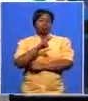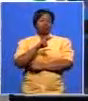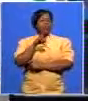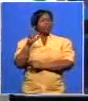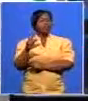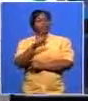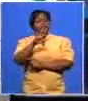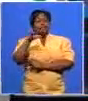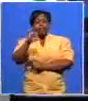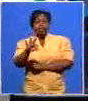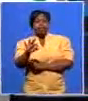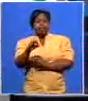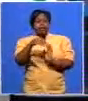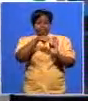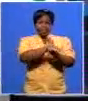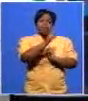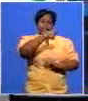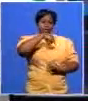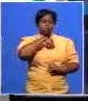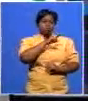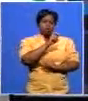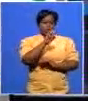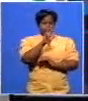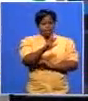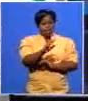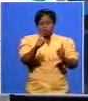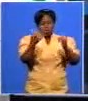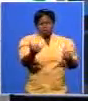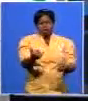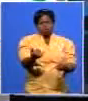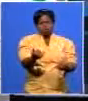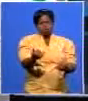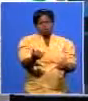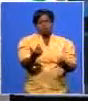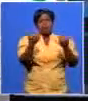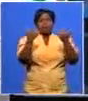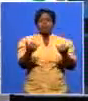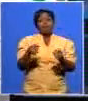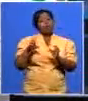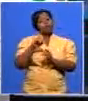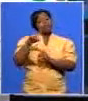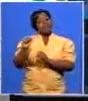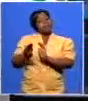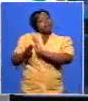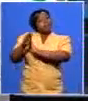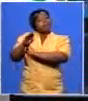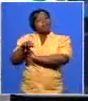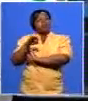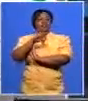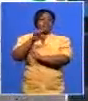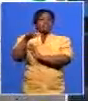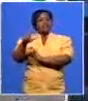at 38 we dropped in 2009 not now they grew to 57 and we dropped to 31.